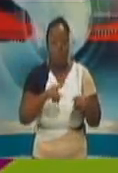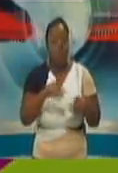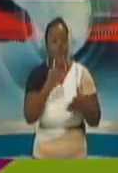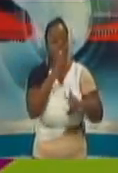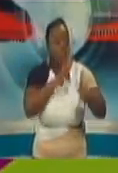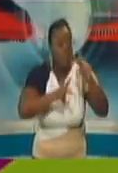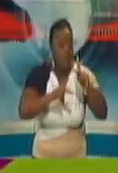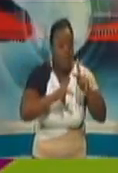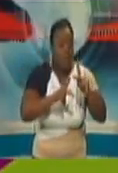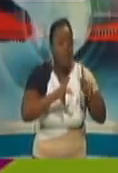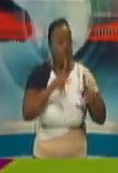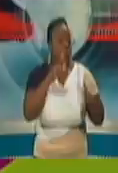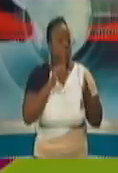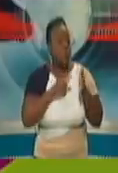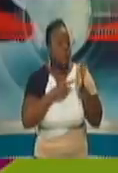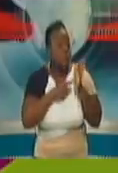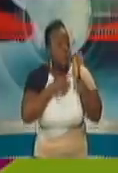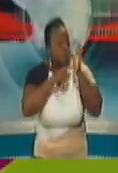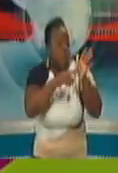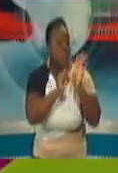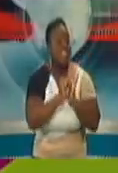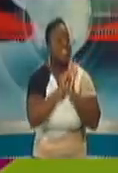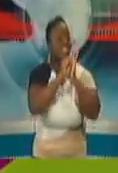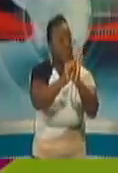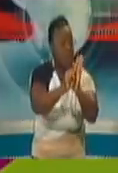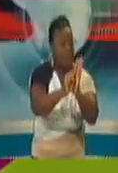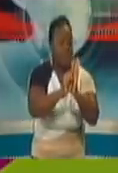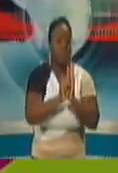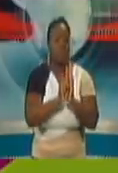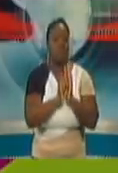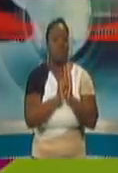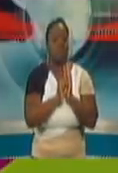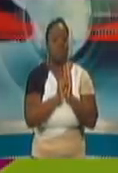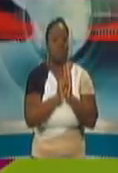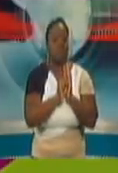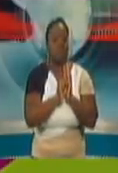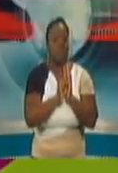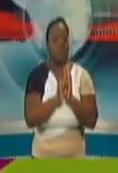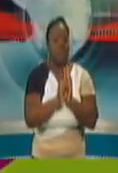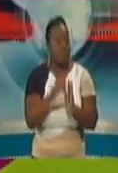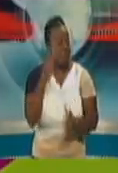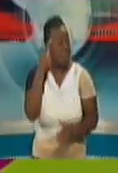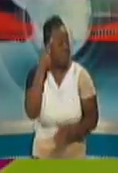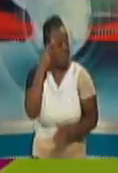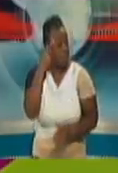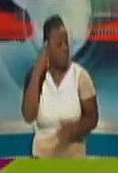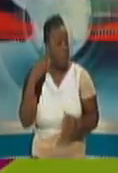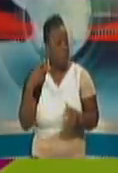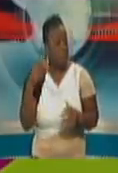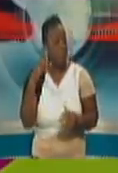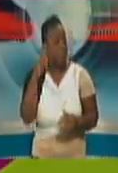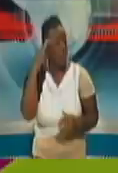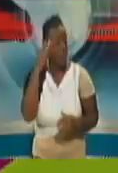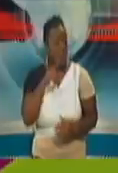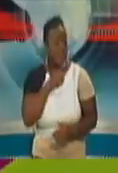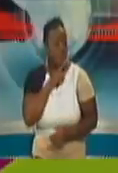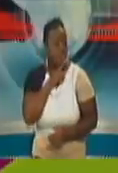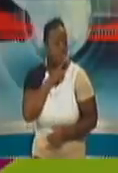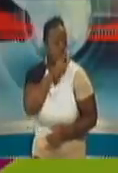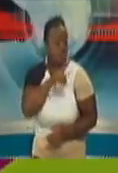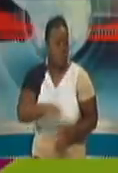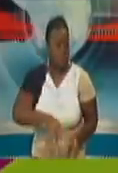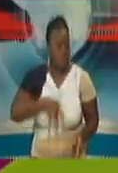carriers, is it that we have an idea, really, that we could feel safe going back out, that